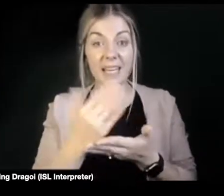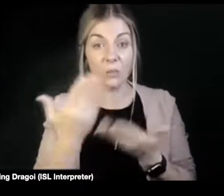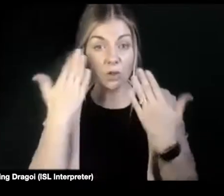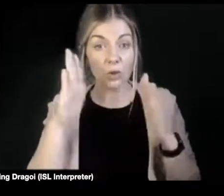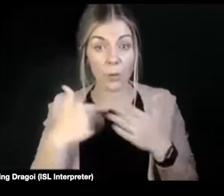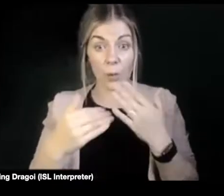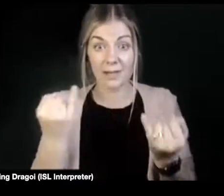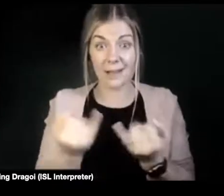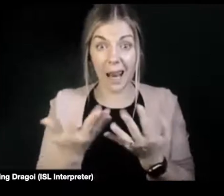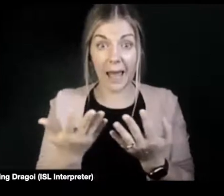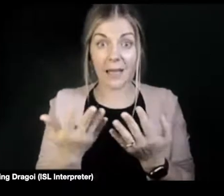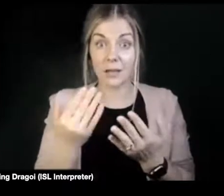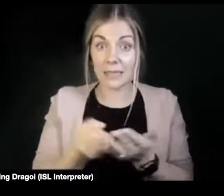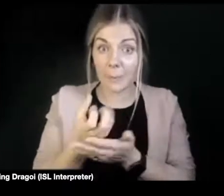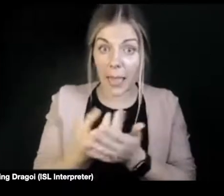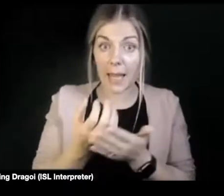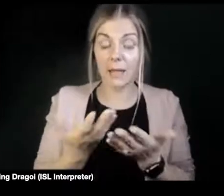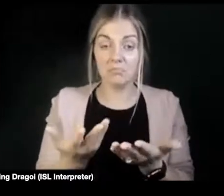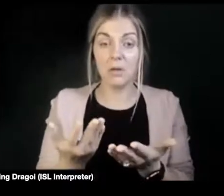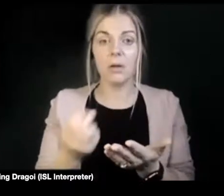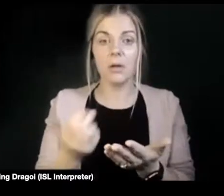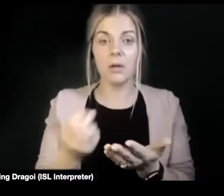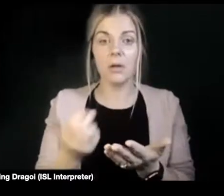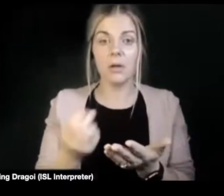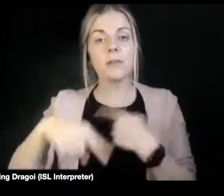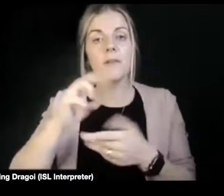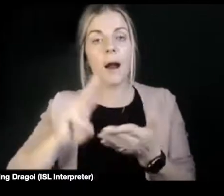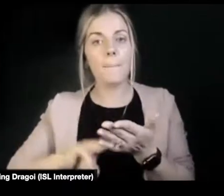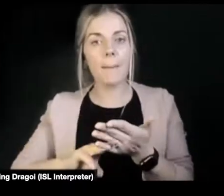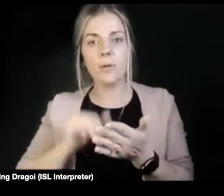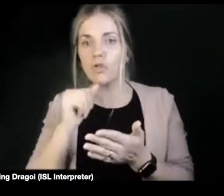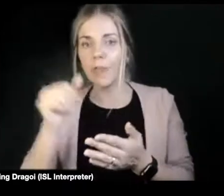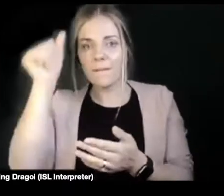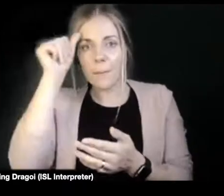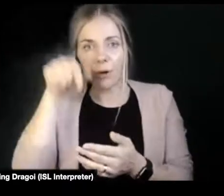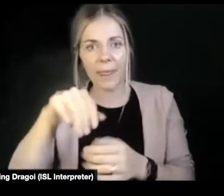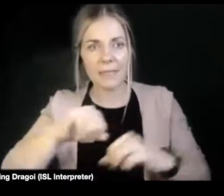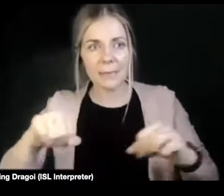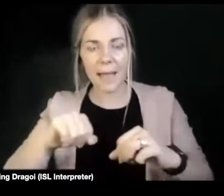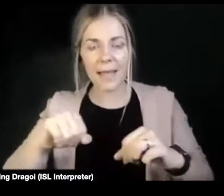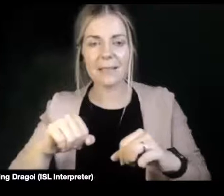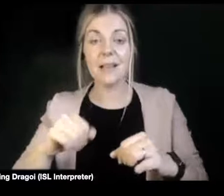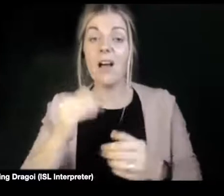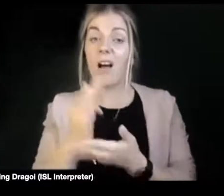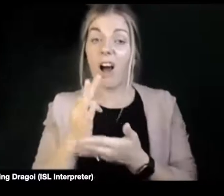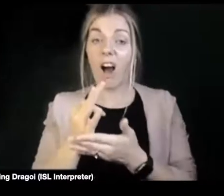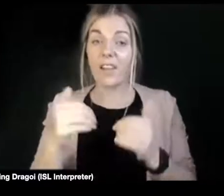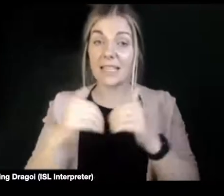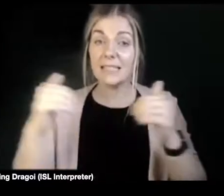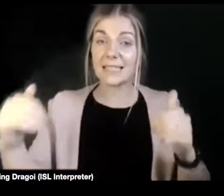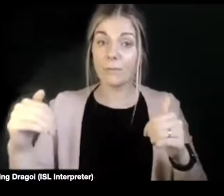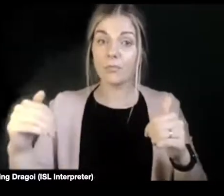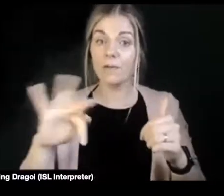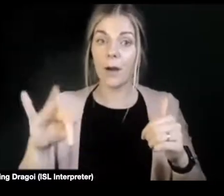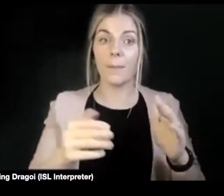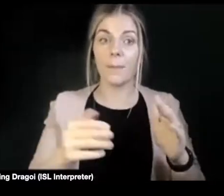because for a lot of our members, being familiar with a medical space like that is different because they're often run separate from the main hospital.